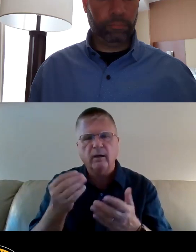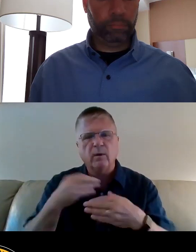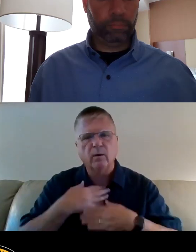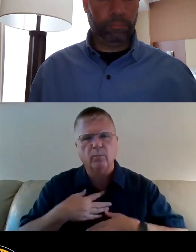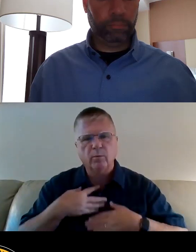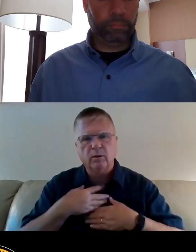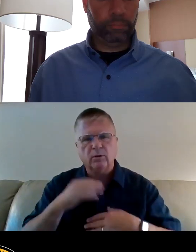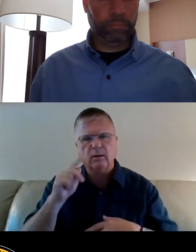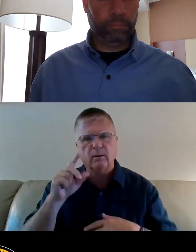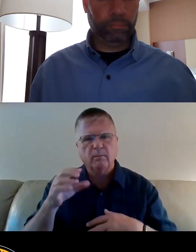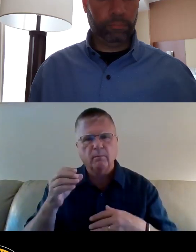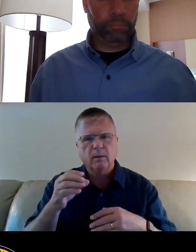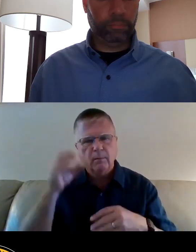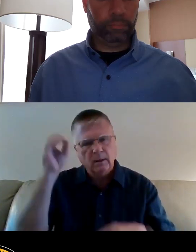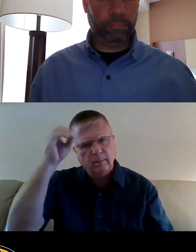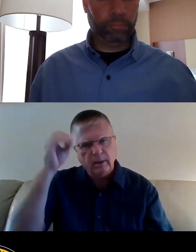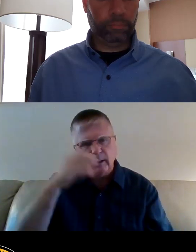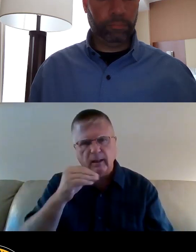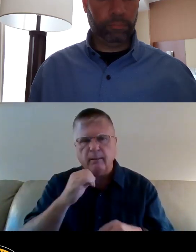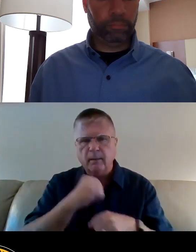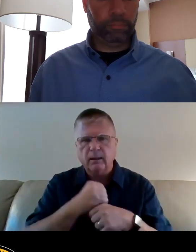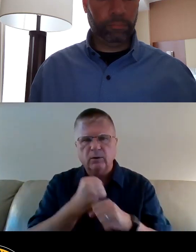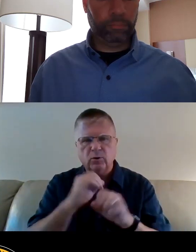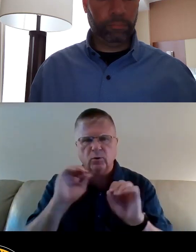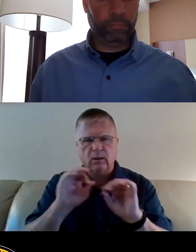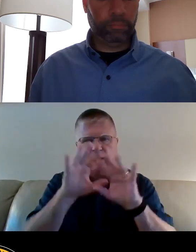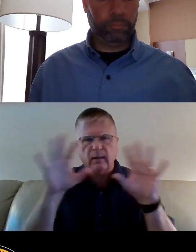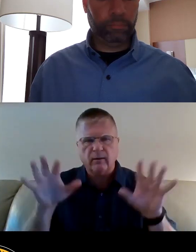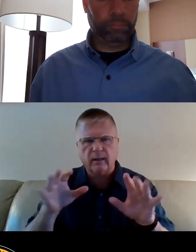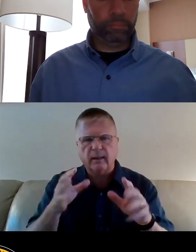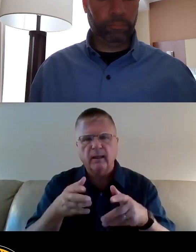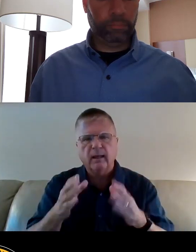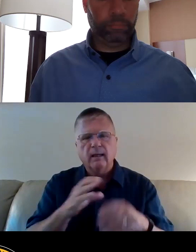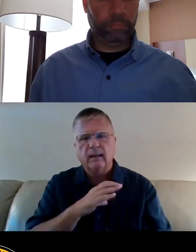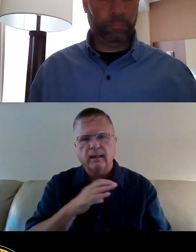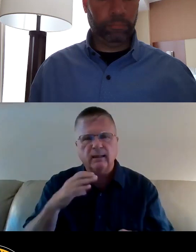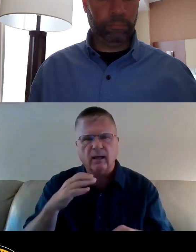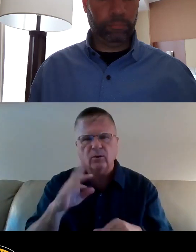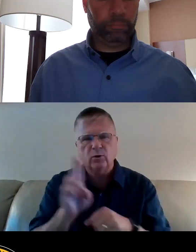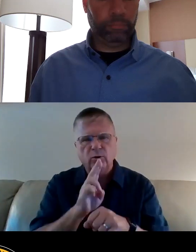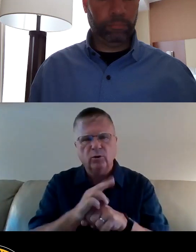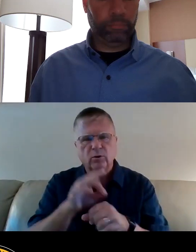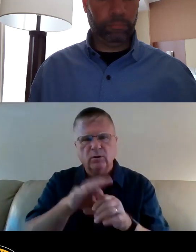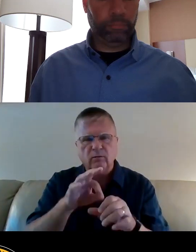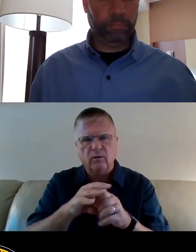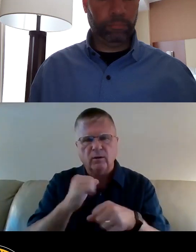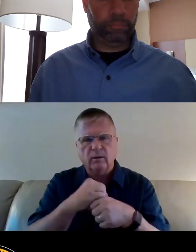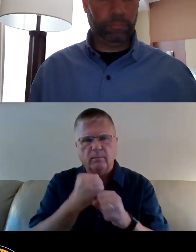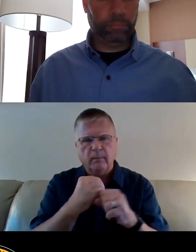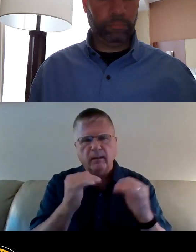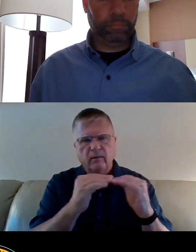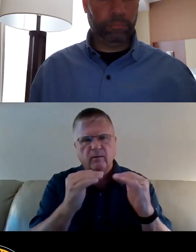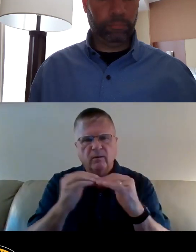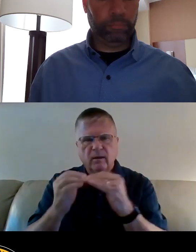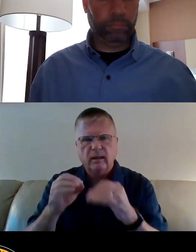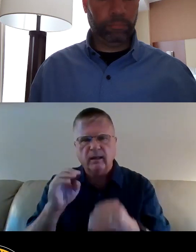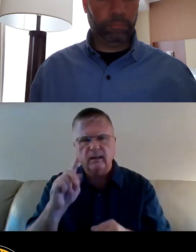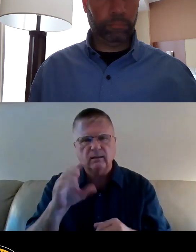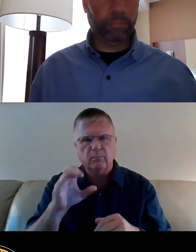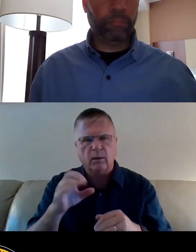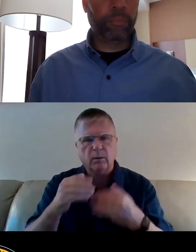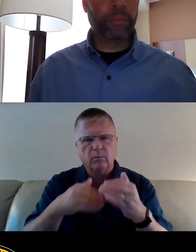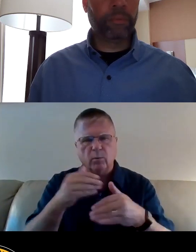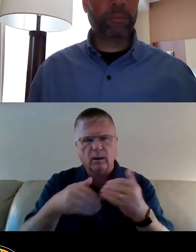And to ensure that clarity is reached, we call on council to pause their vote until an equitable people-centered public process is conducted. Thank you.